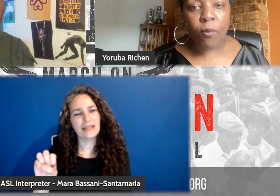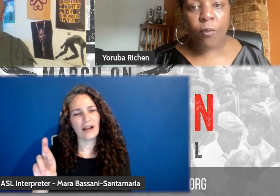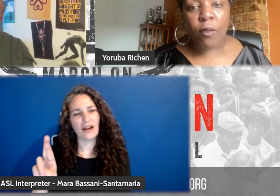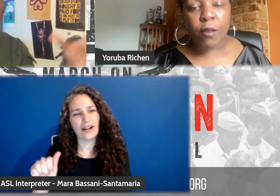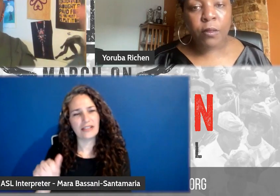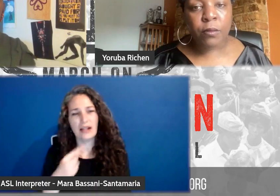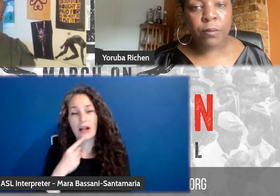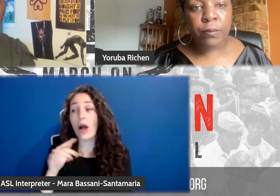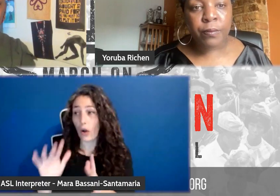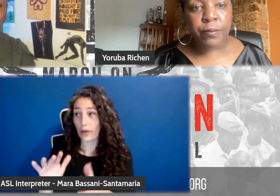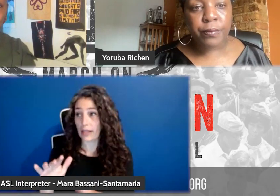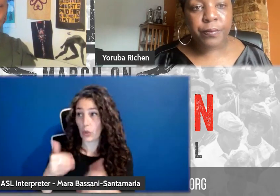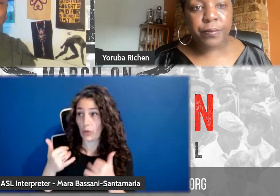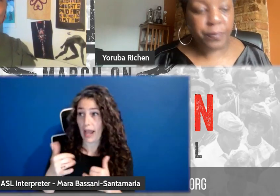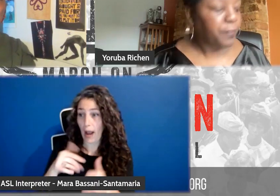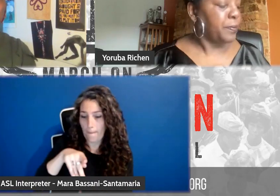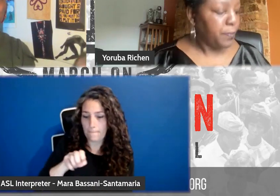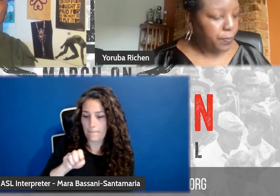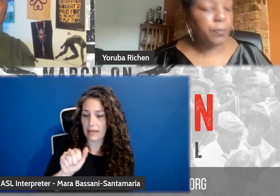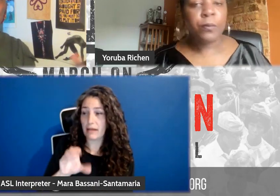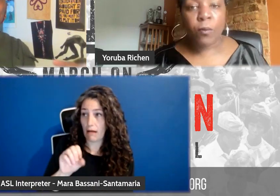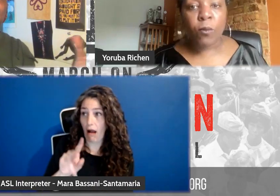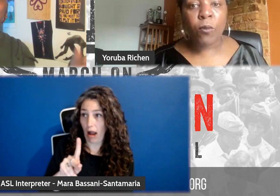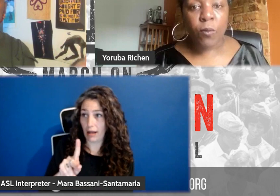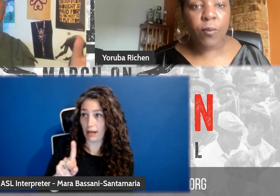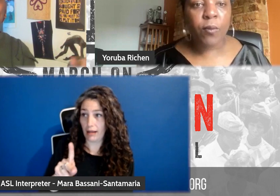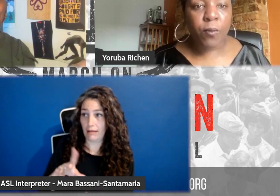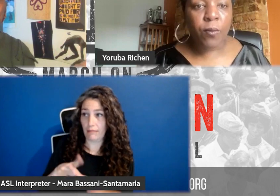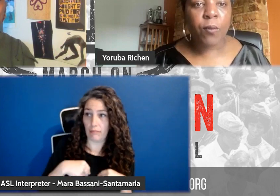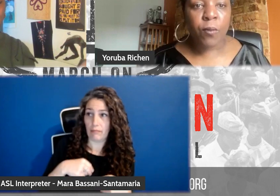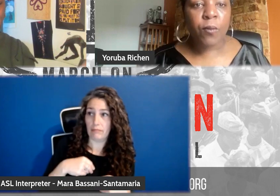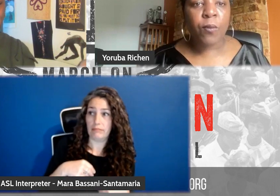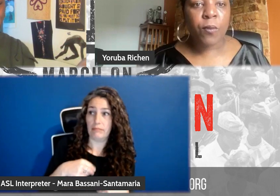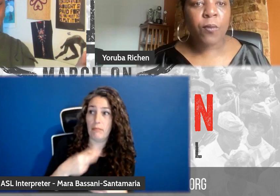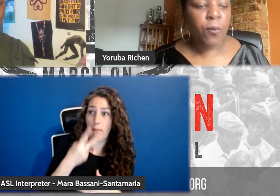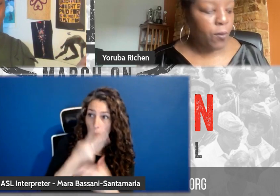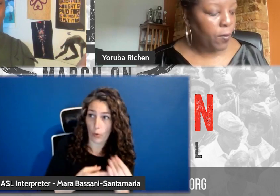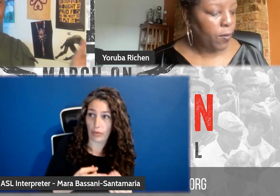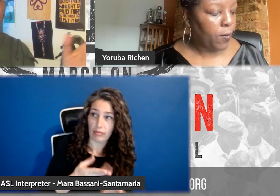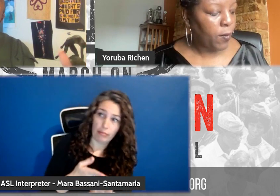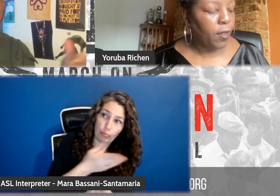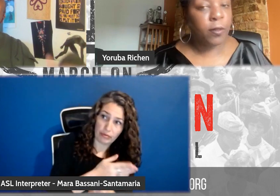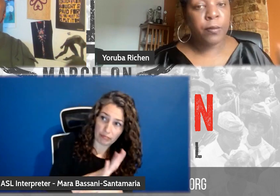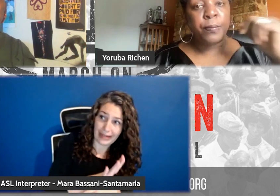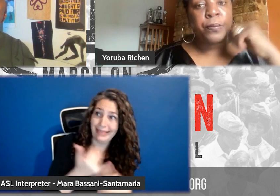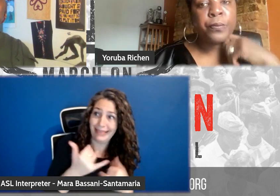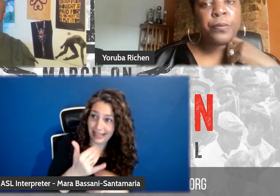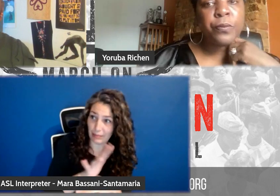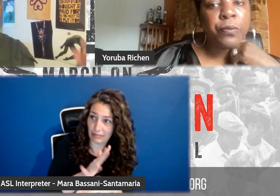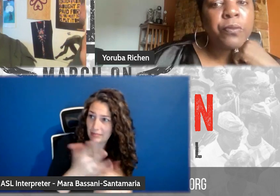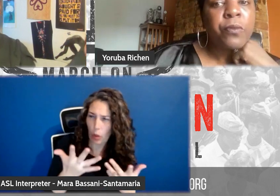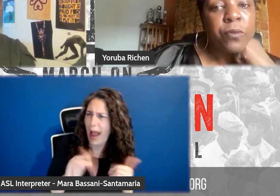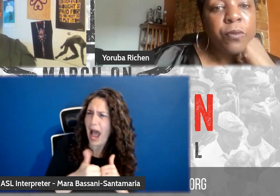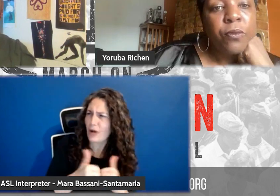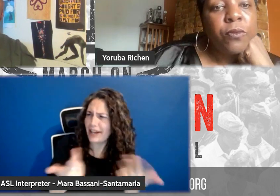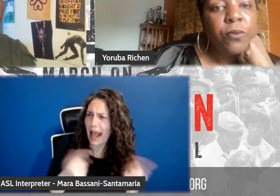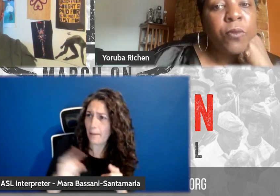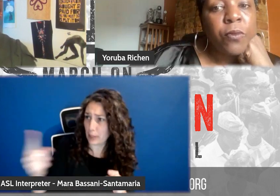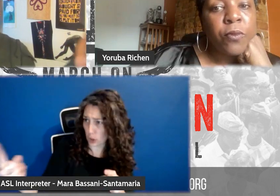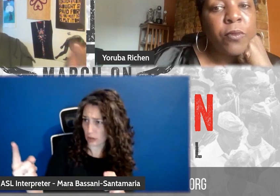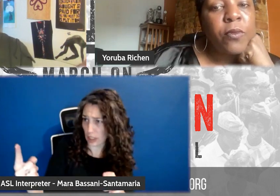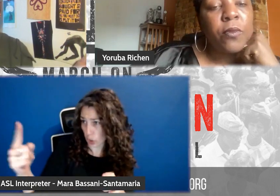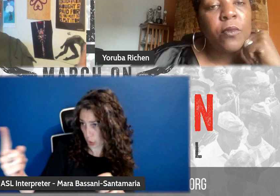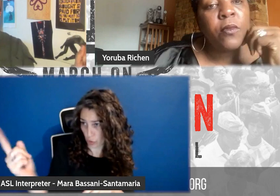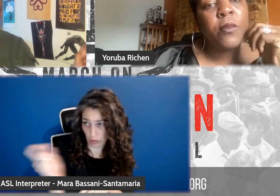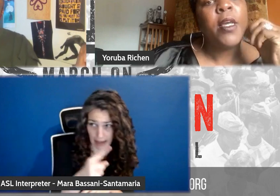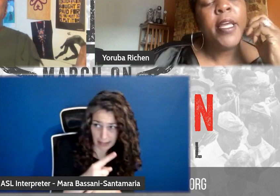So, Peacock picked up the film before and this one. How did that happen? And how did you secure that? Did you approach them? Did